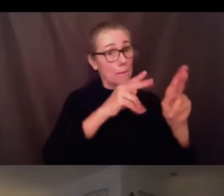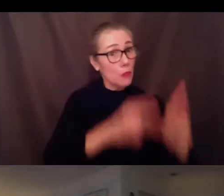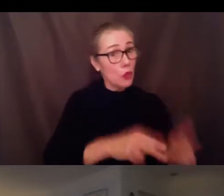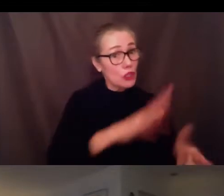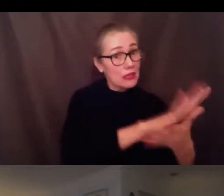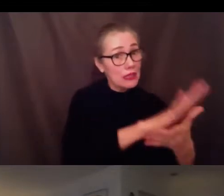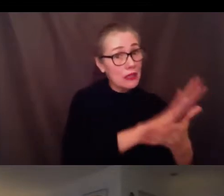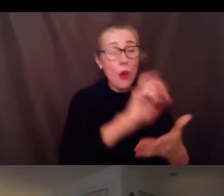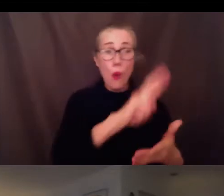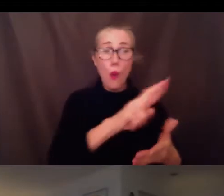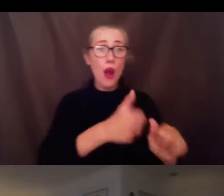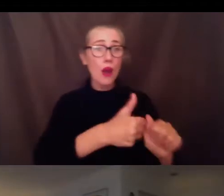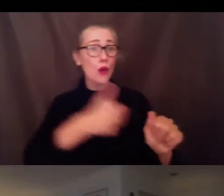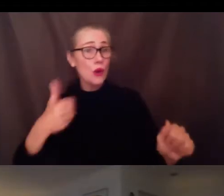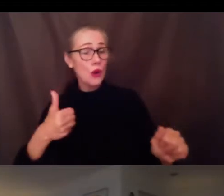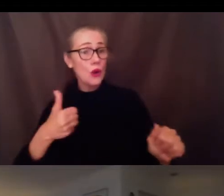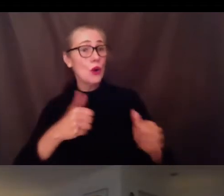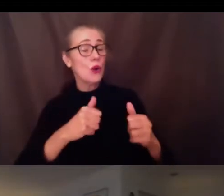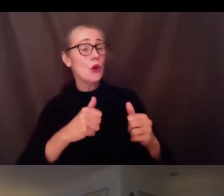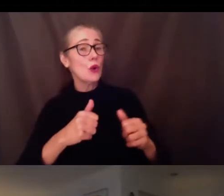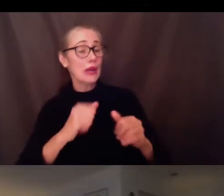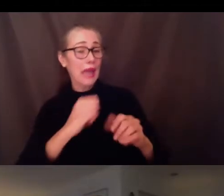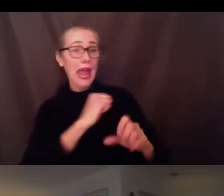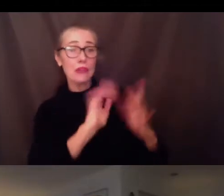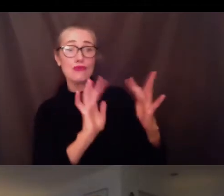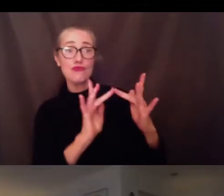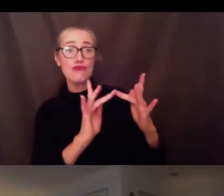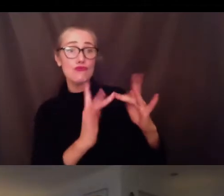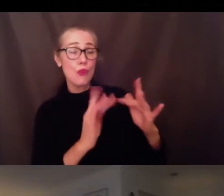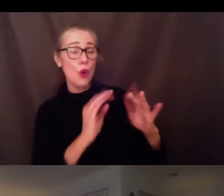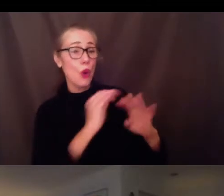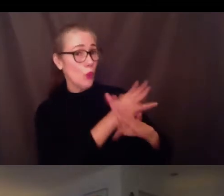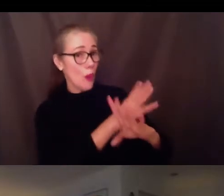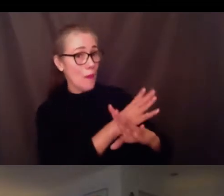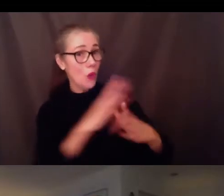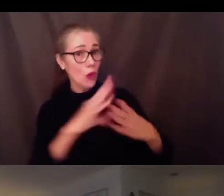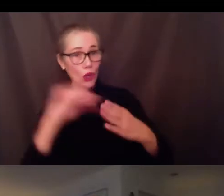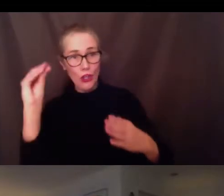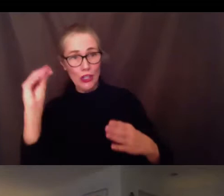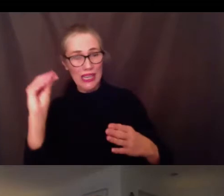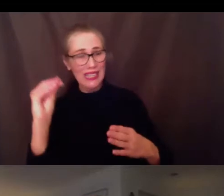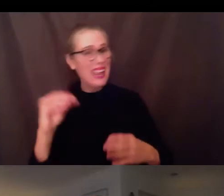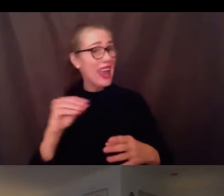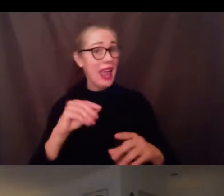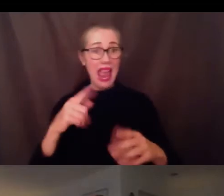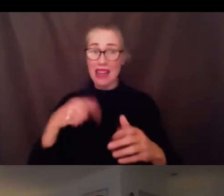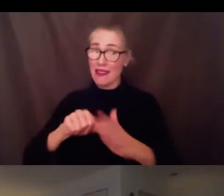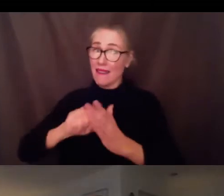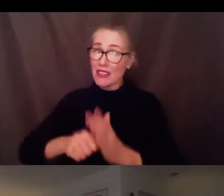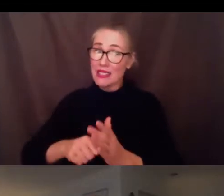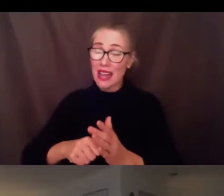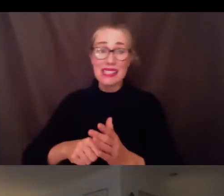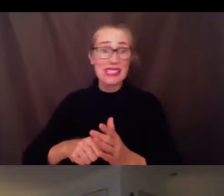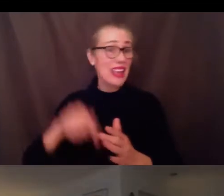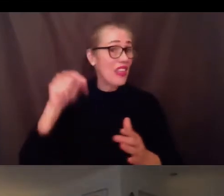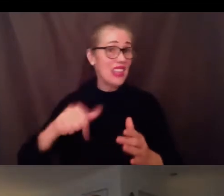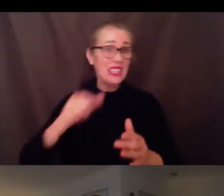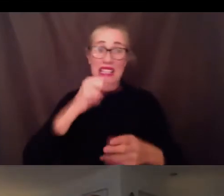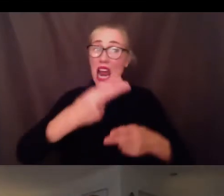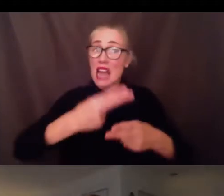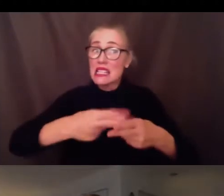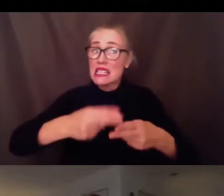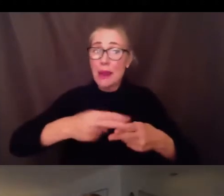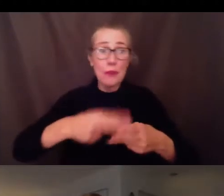students. And let me reiterate this pandemic is not creating temporary changes to education but launching us into a new